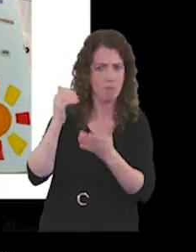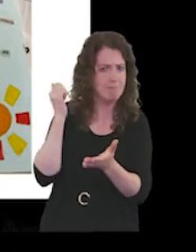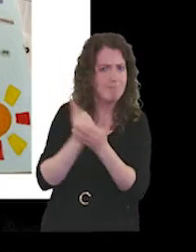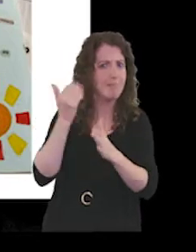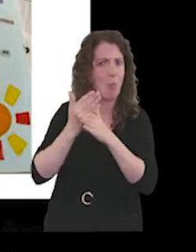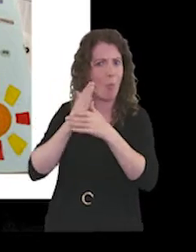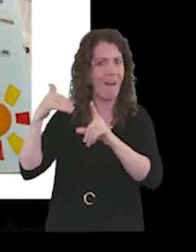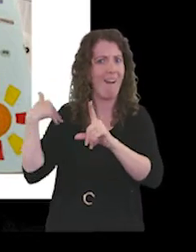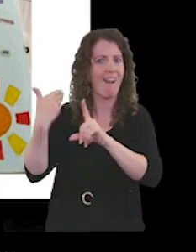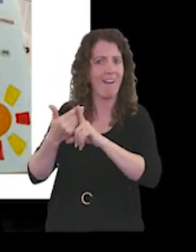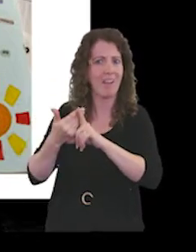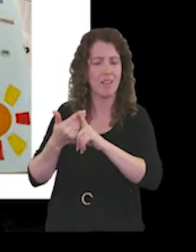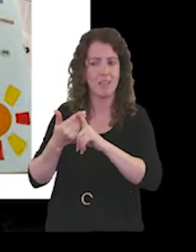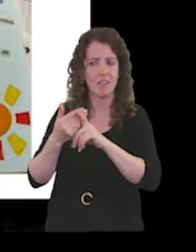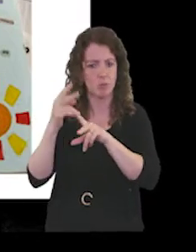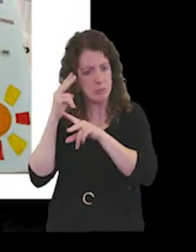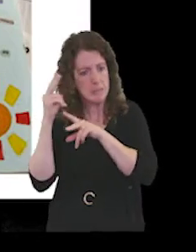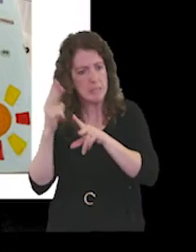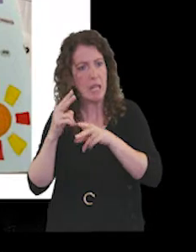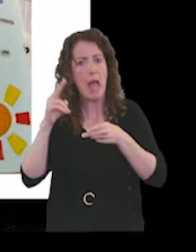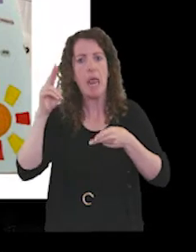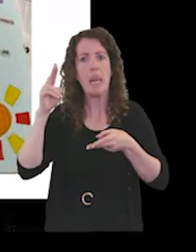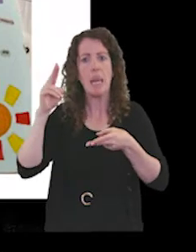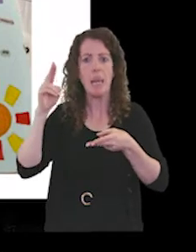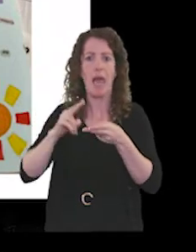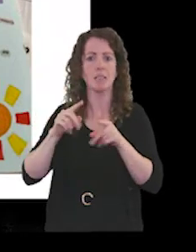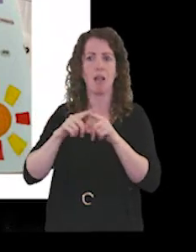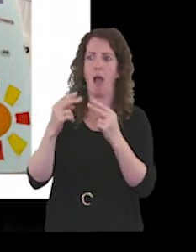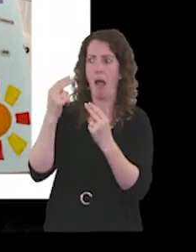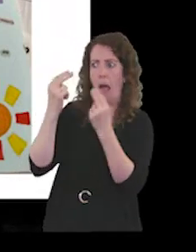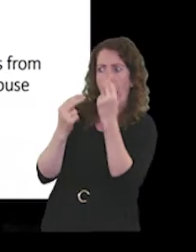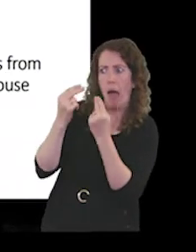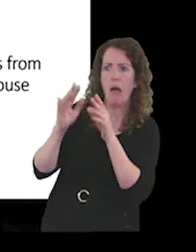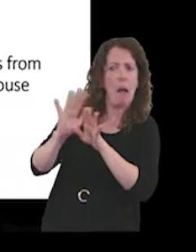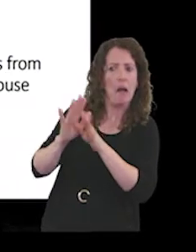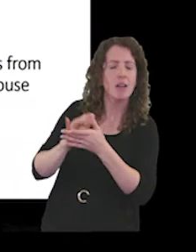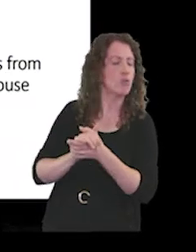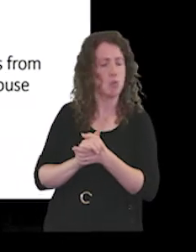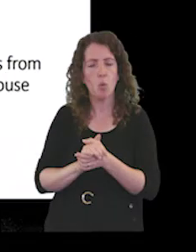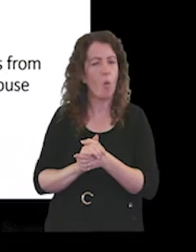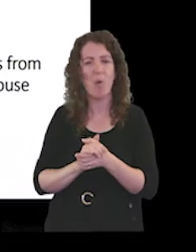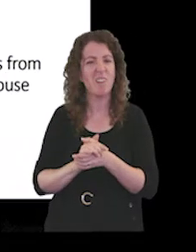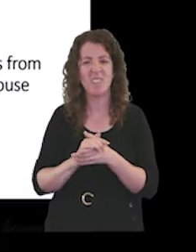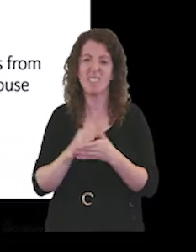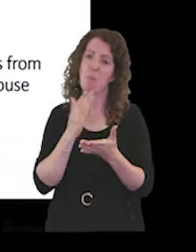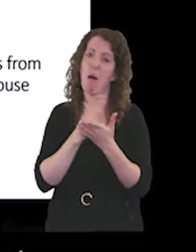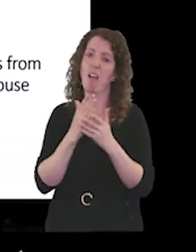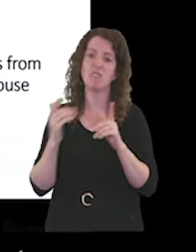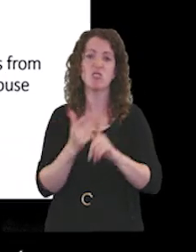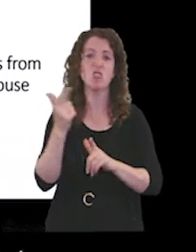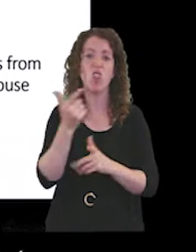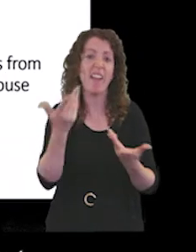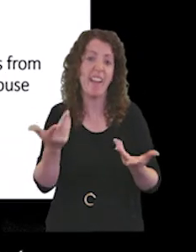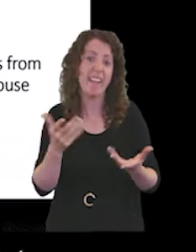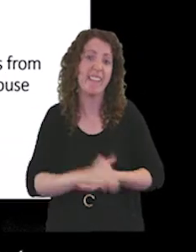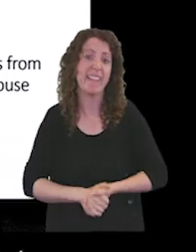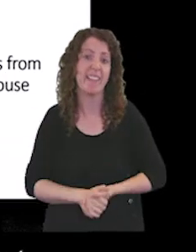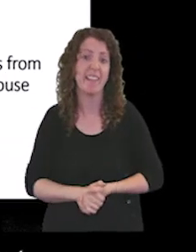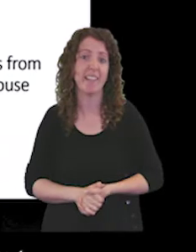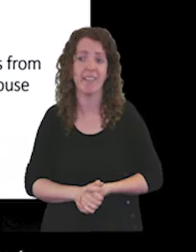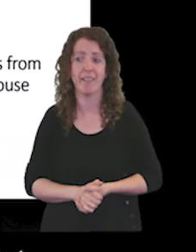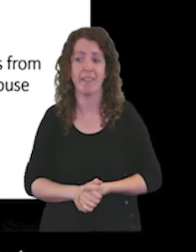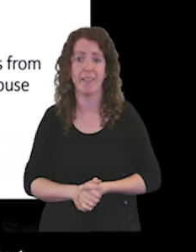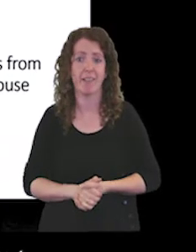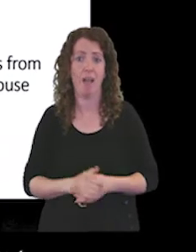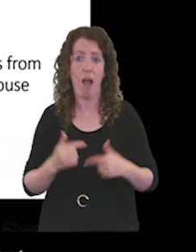and see it much less as an examination to pass. It's a part of the journey. And again,